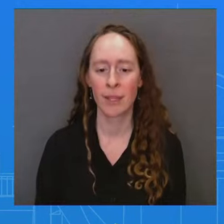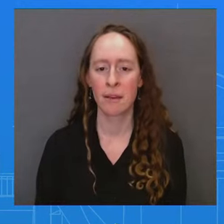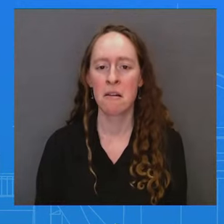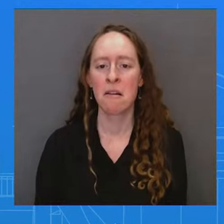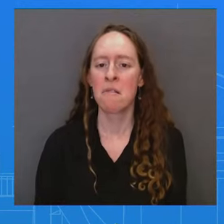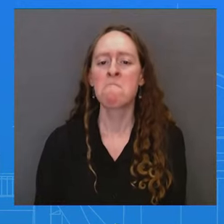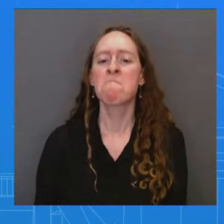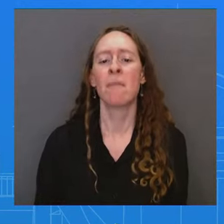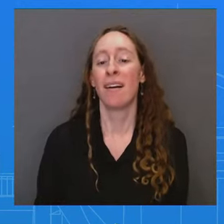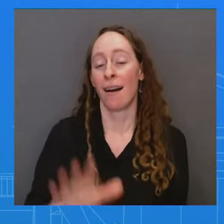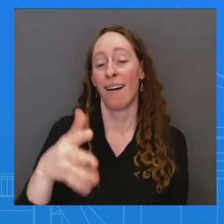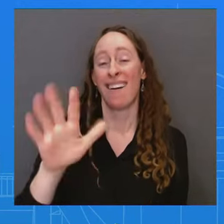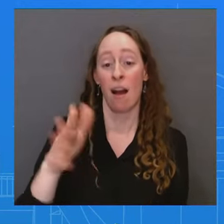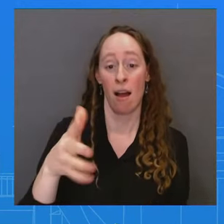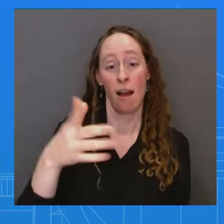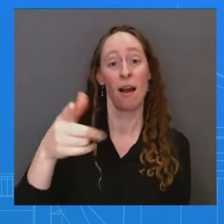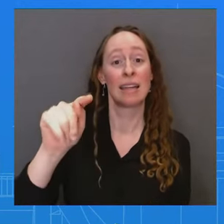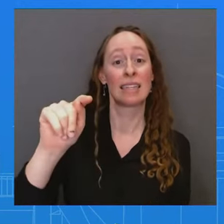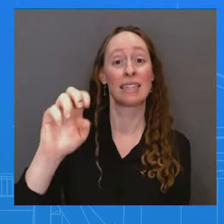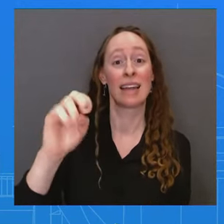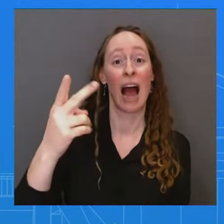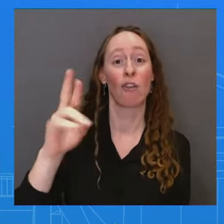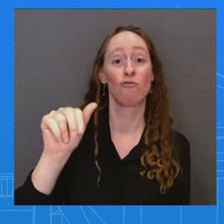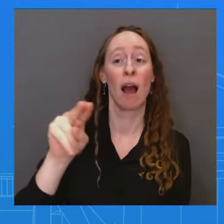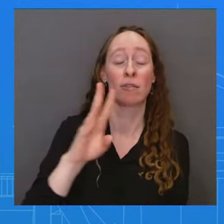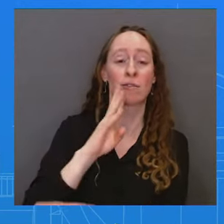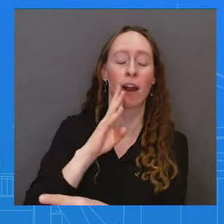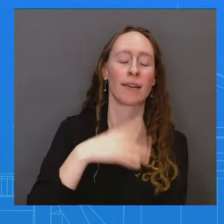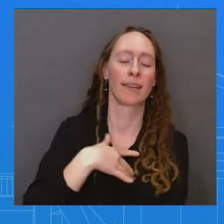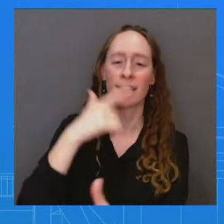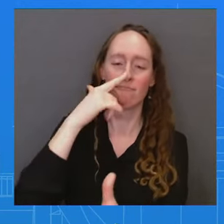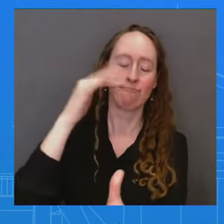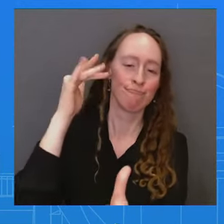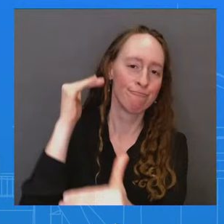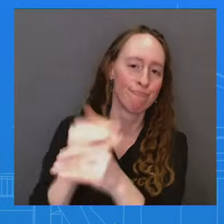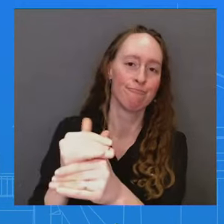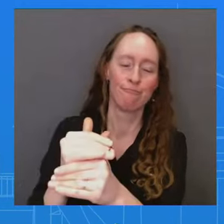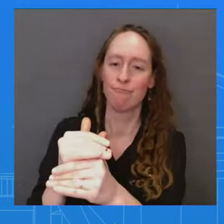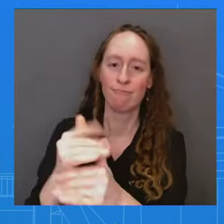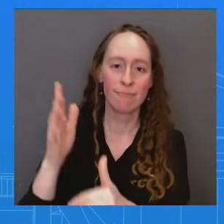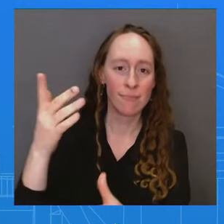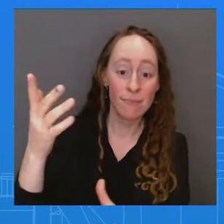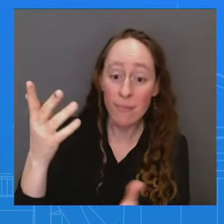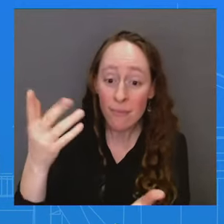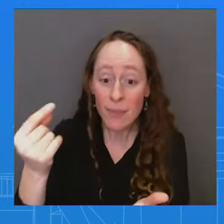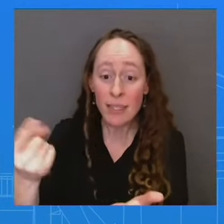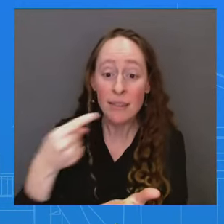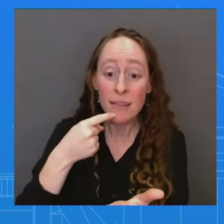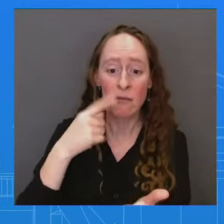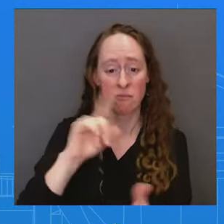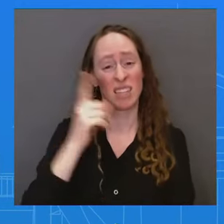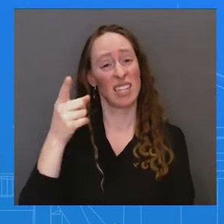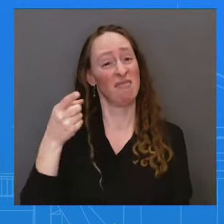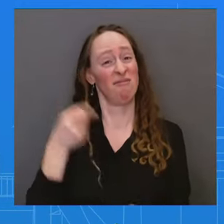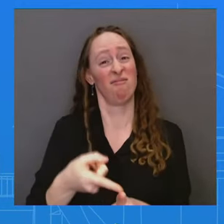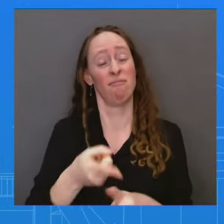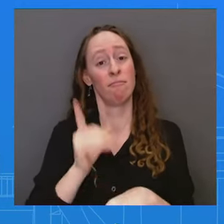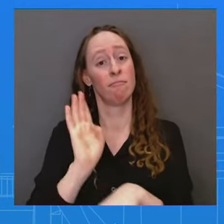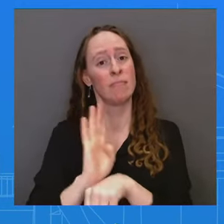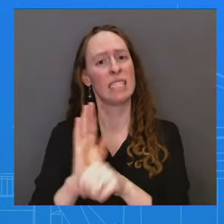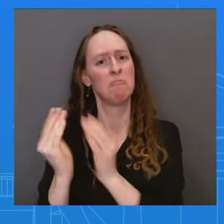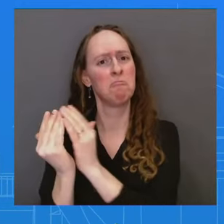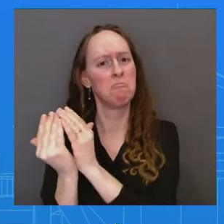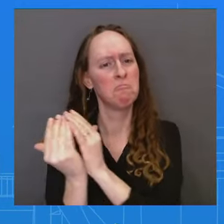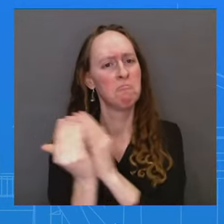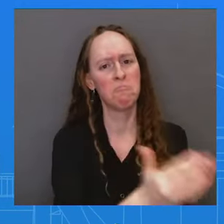vessel, freely transiting international waters. No justification whatsoever to seize it. None